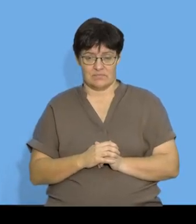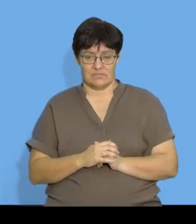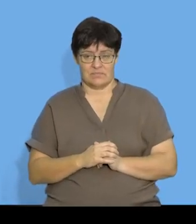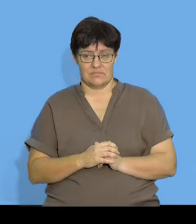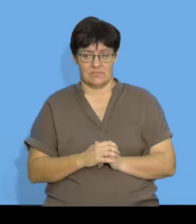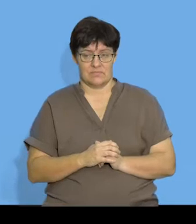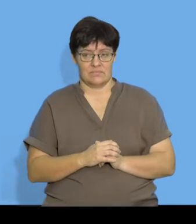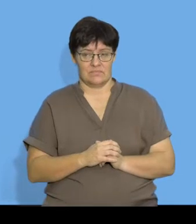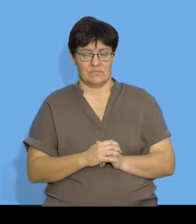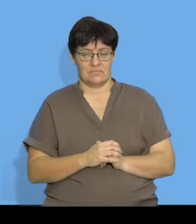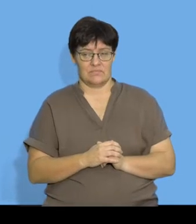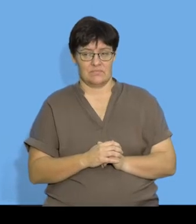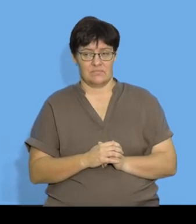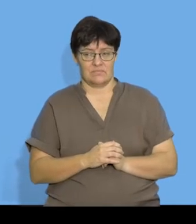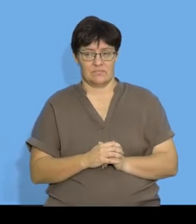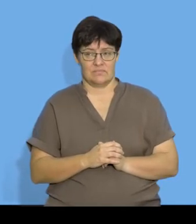104.